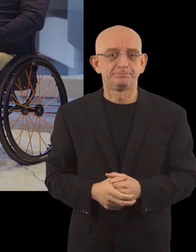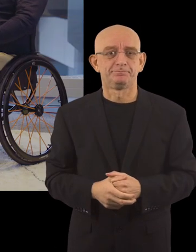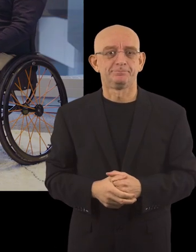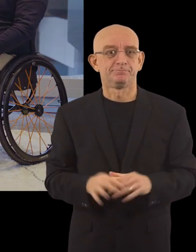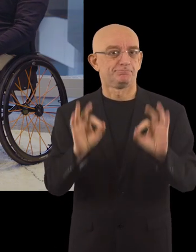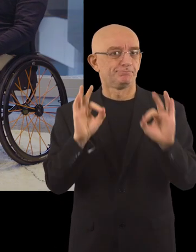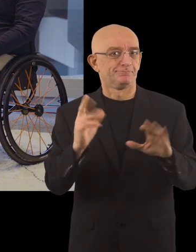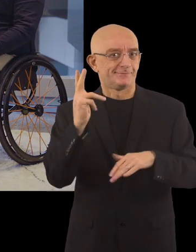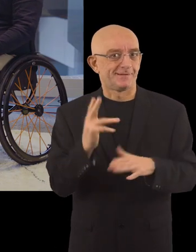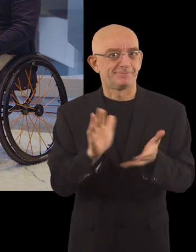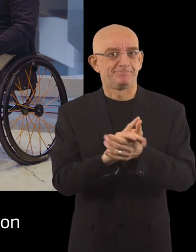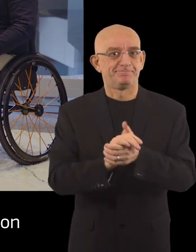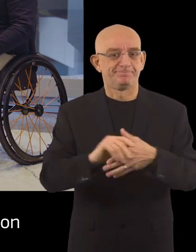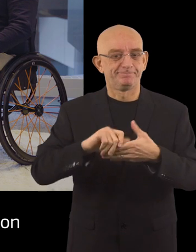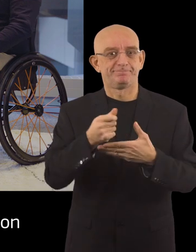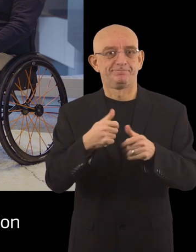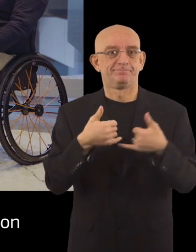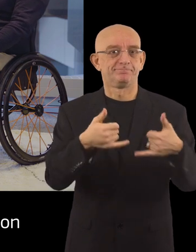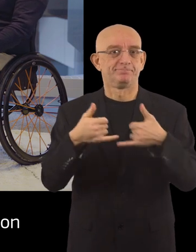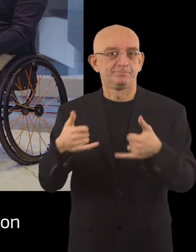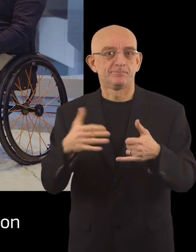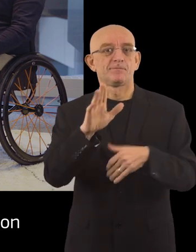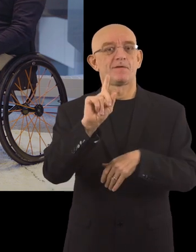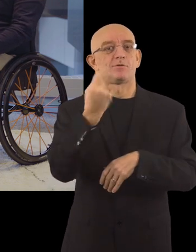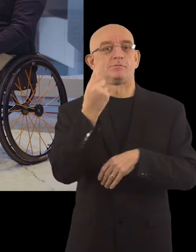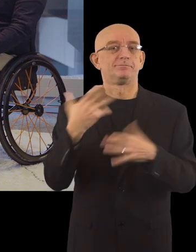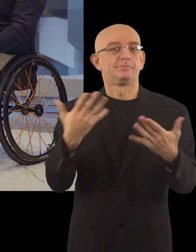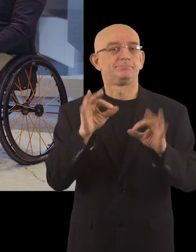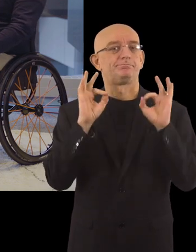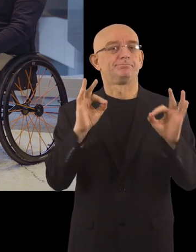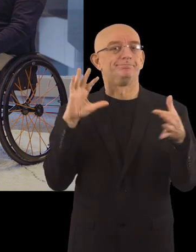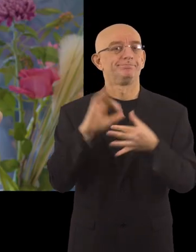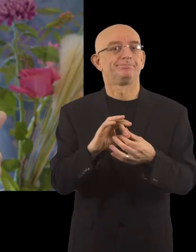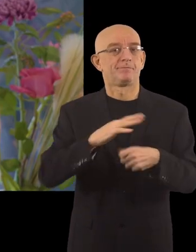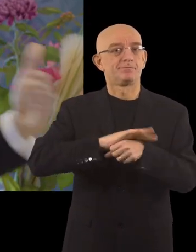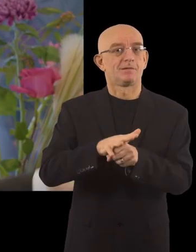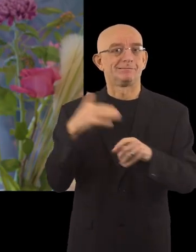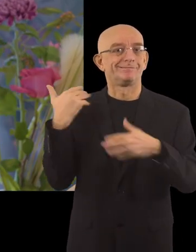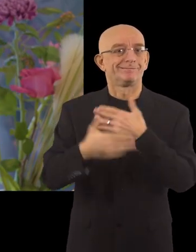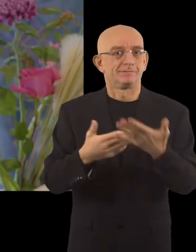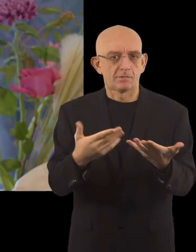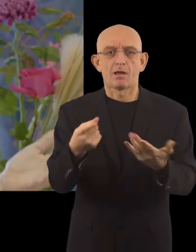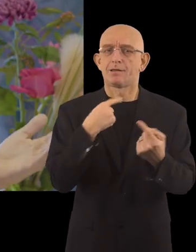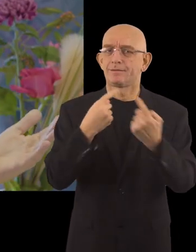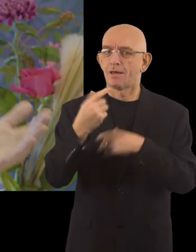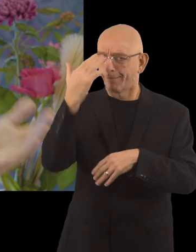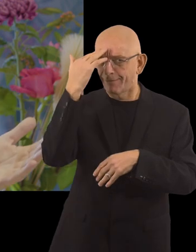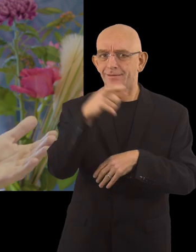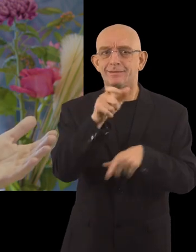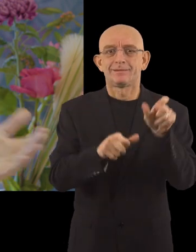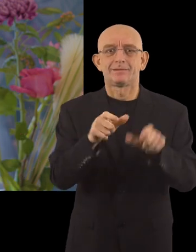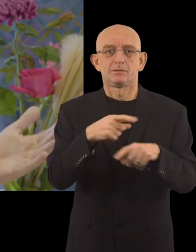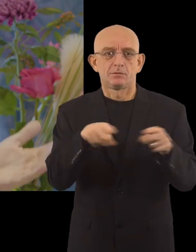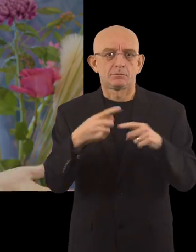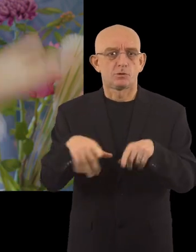Well, let's start handing out awards. We're going to start with a special mention in these times of pandemic. We just discussed the needs of people with